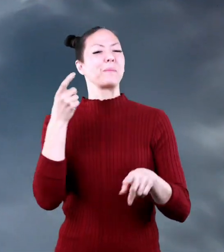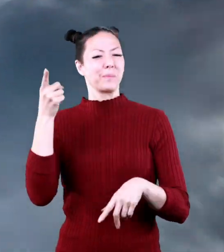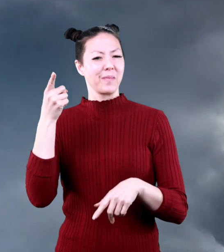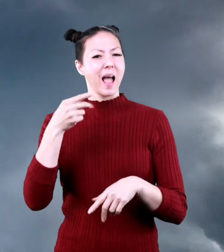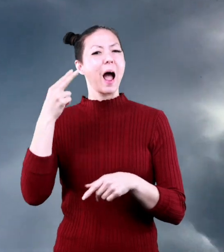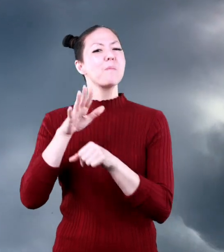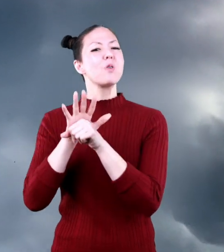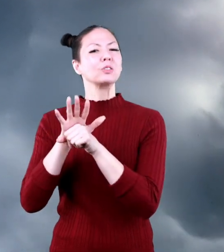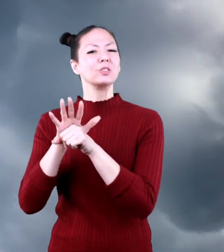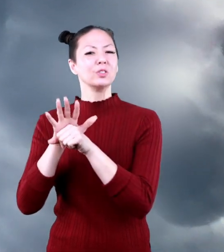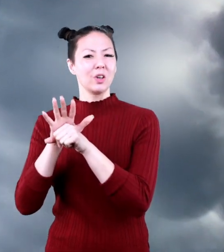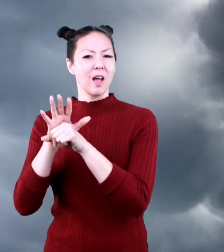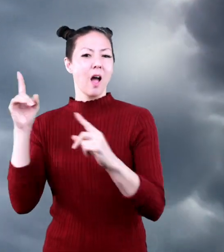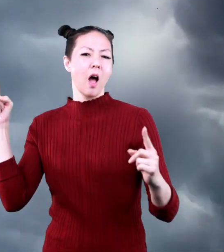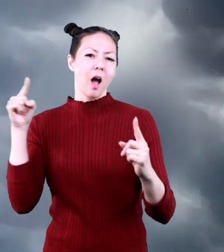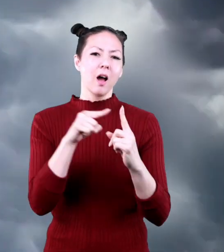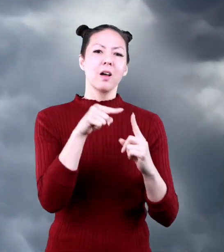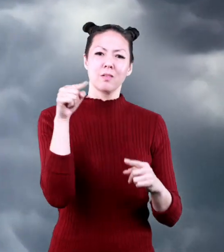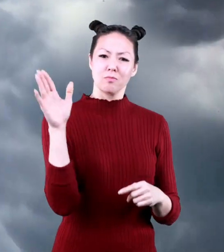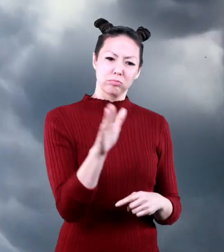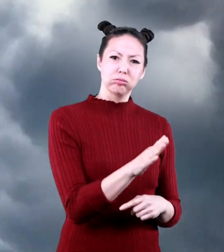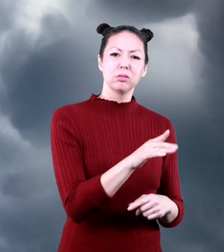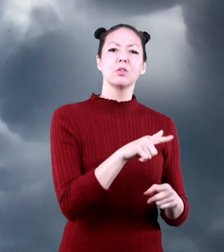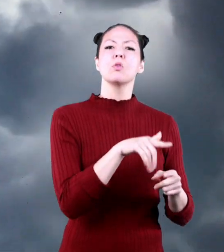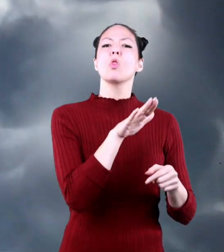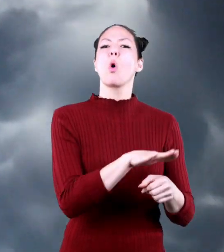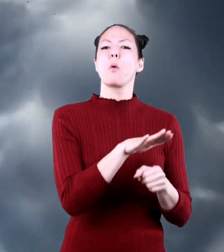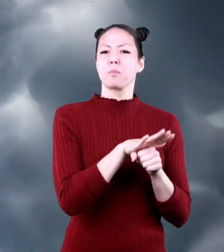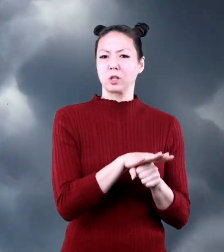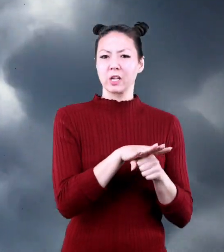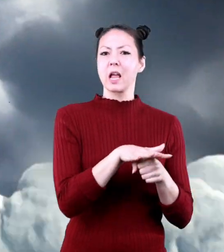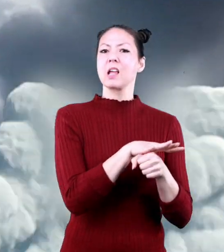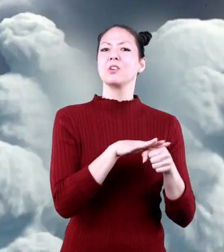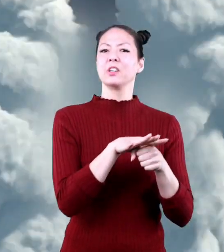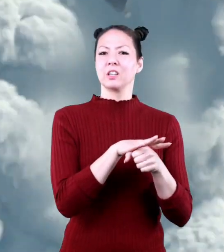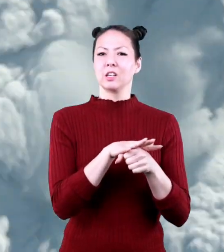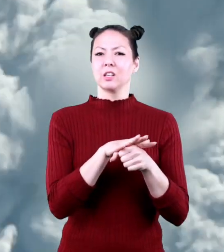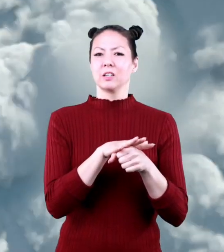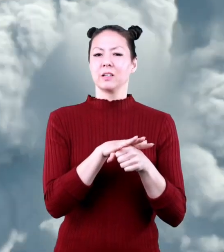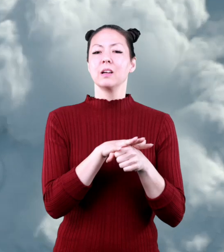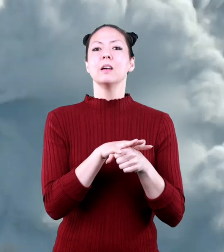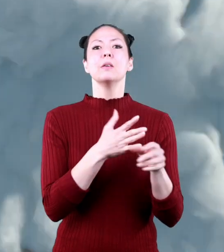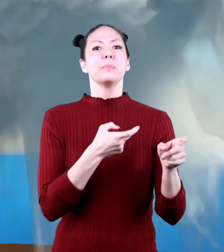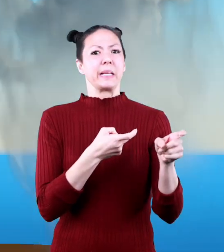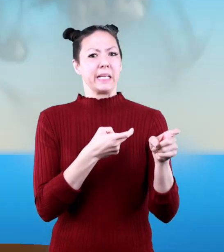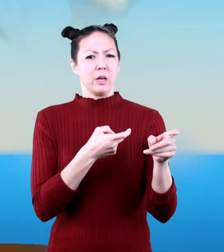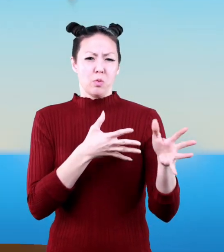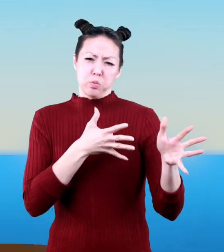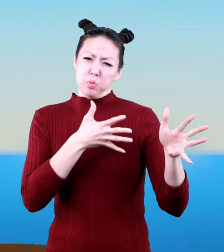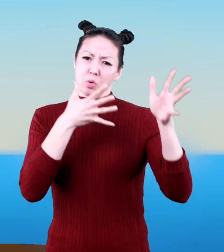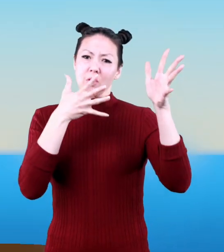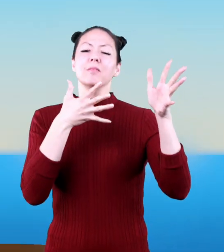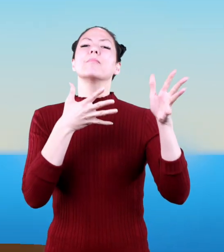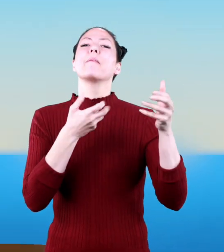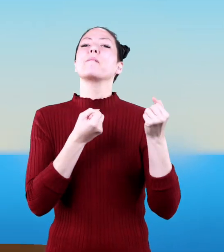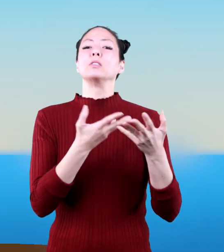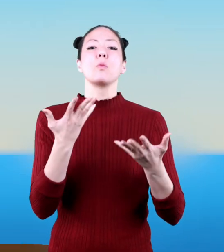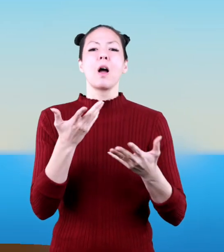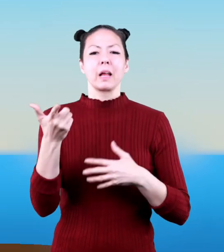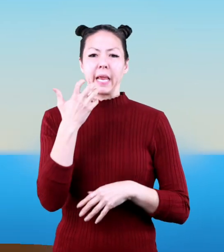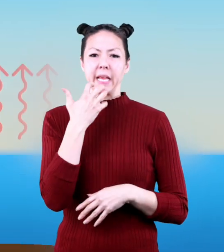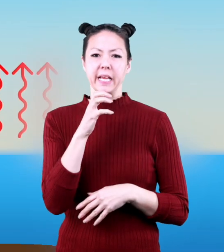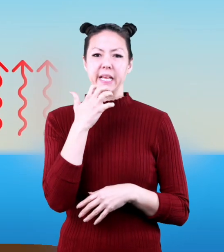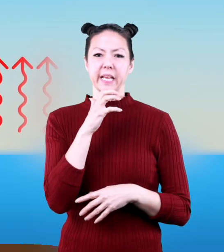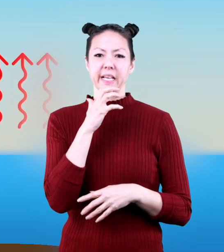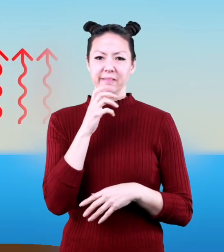moving from higher pressure areas to lower pressure areas. Wind speed is also